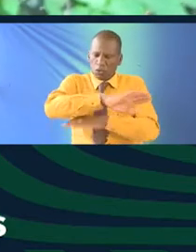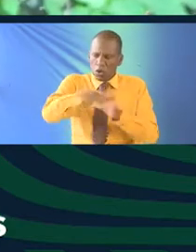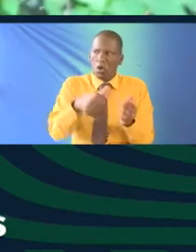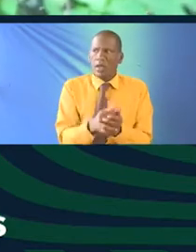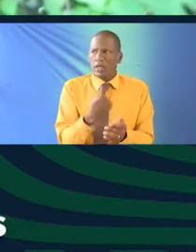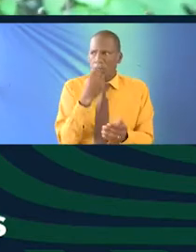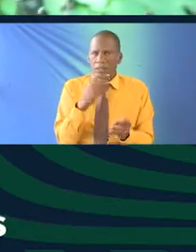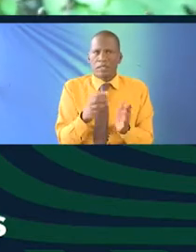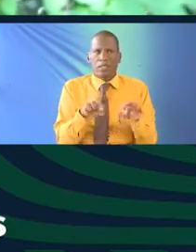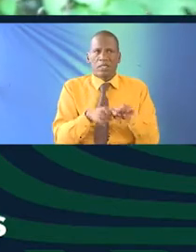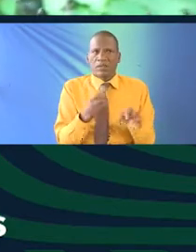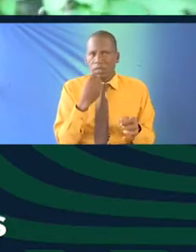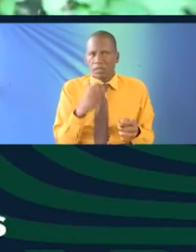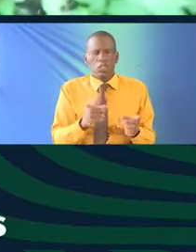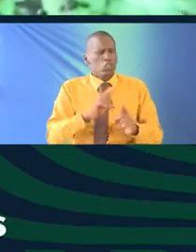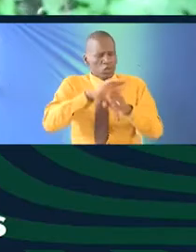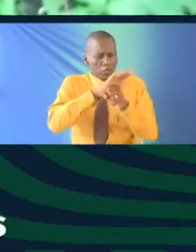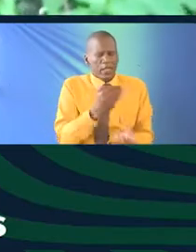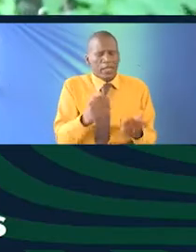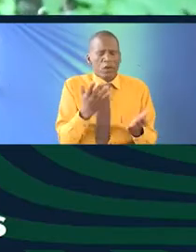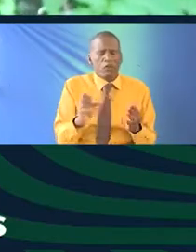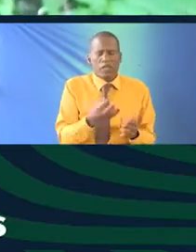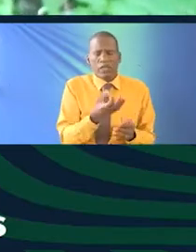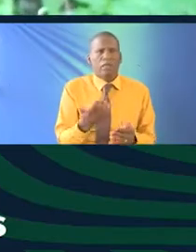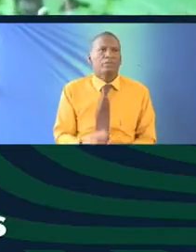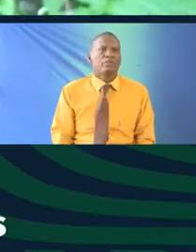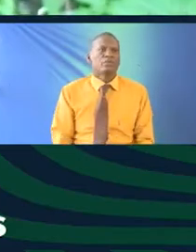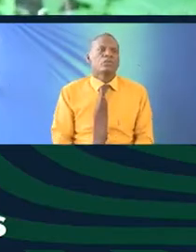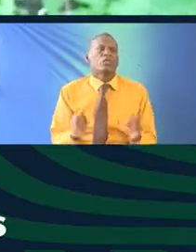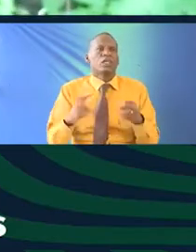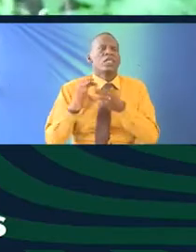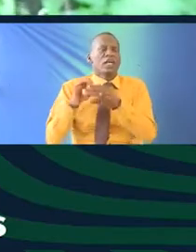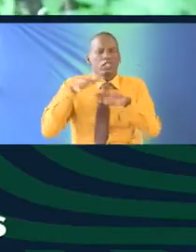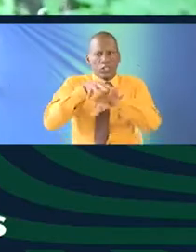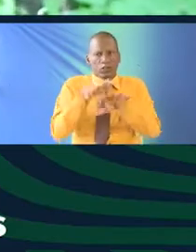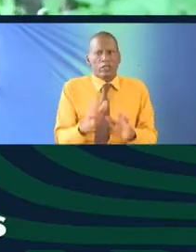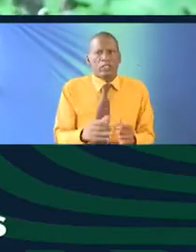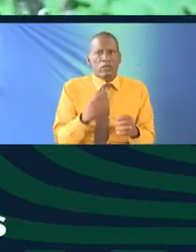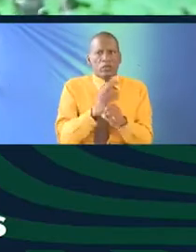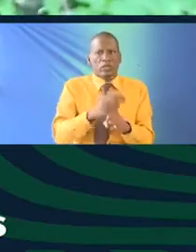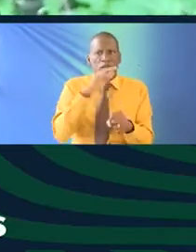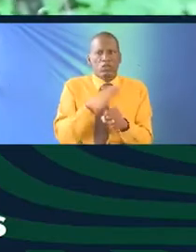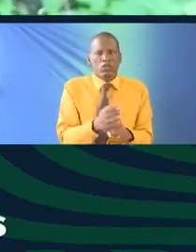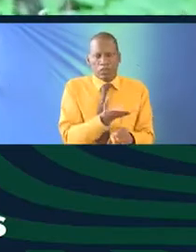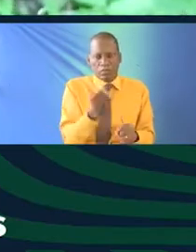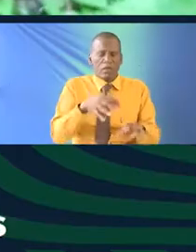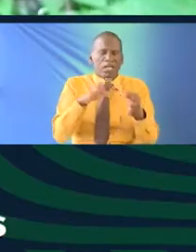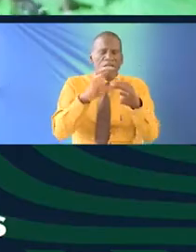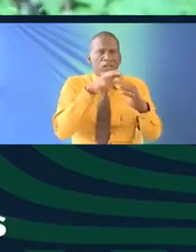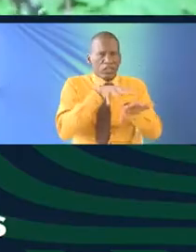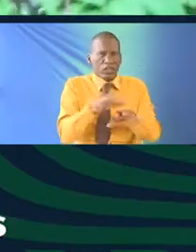all up I mean medicine is medicine we shouldn't discriminate against either or the other right cultural influencers we're using a lot of them